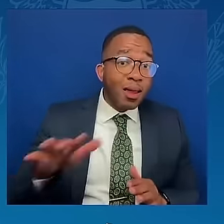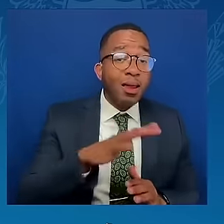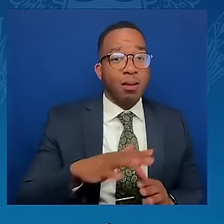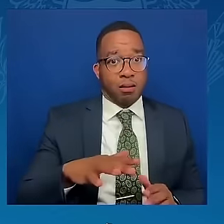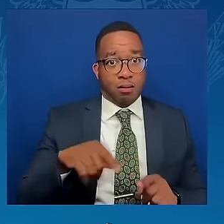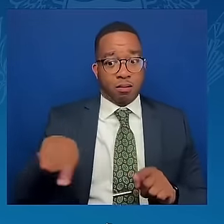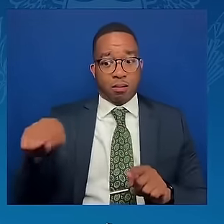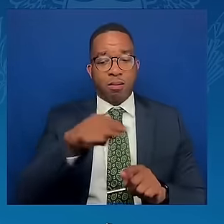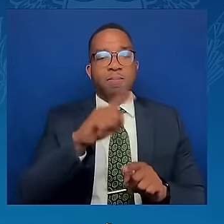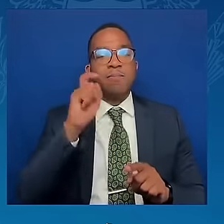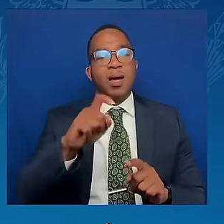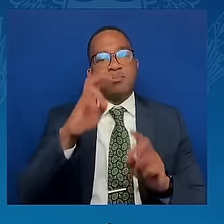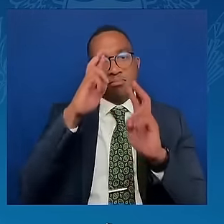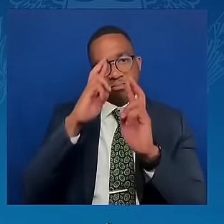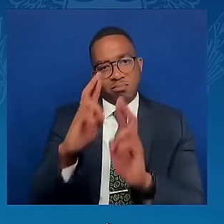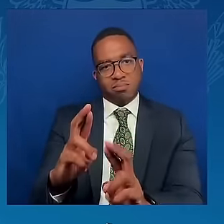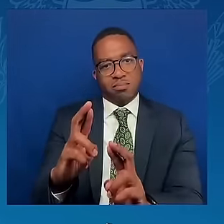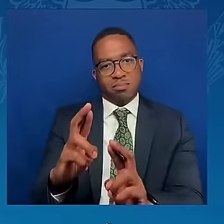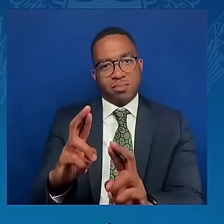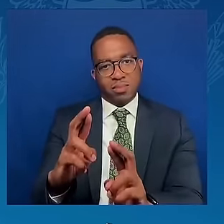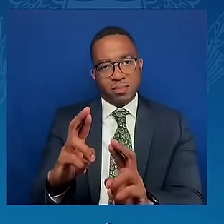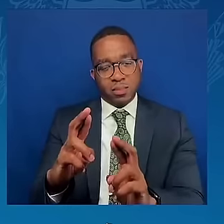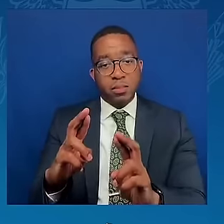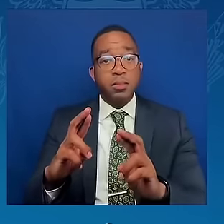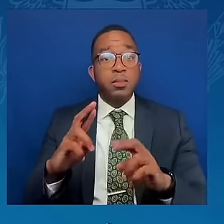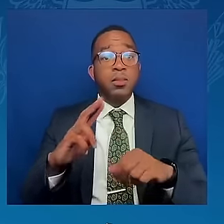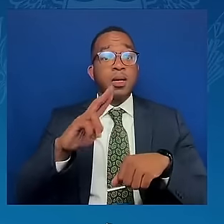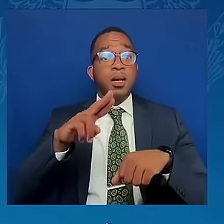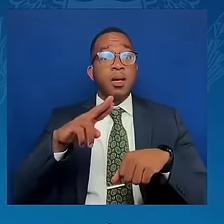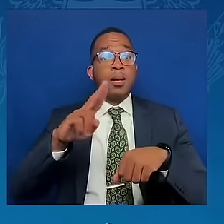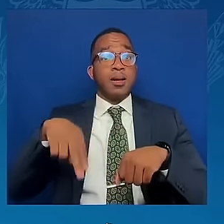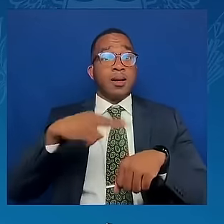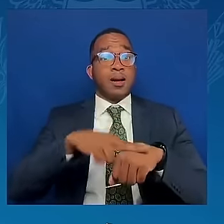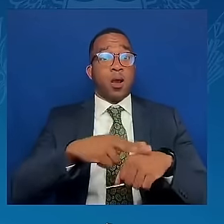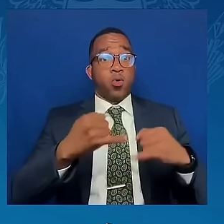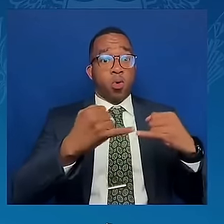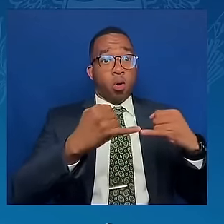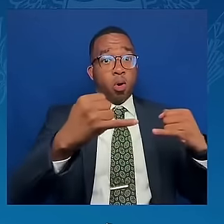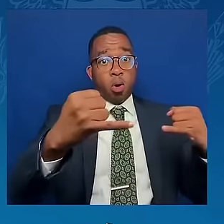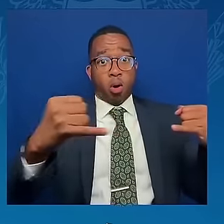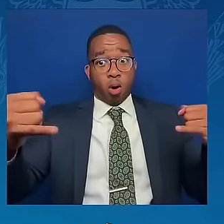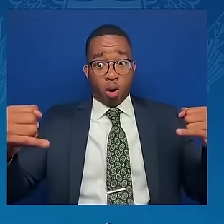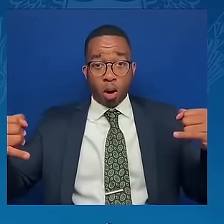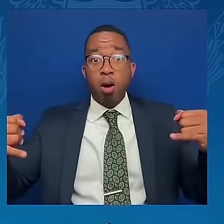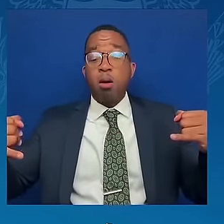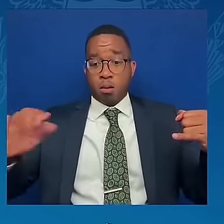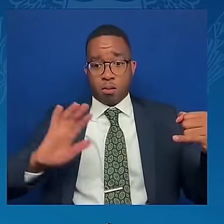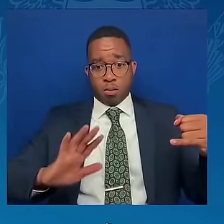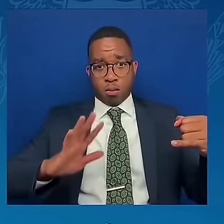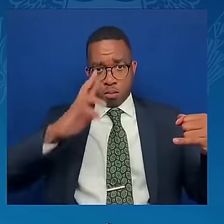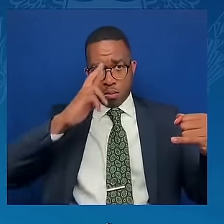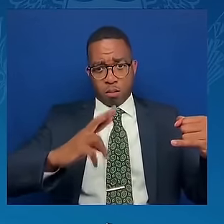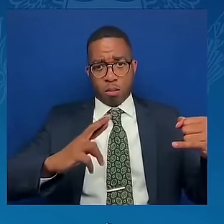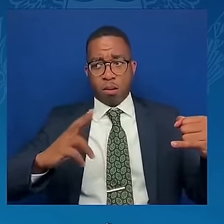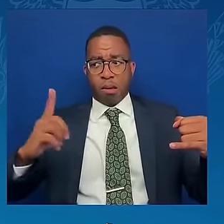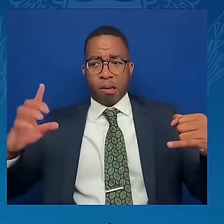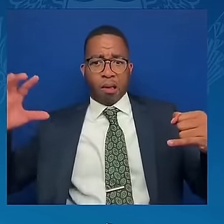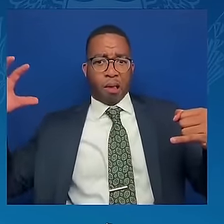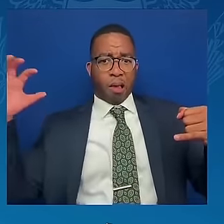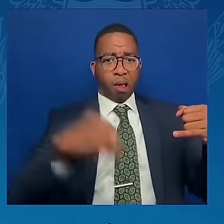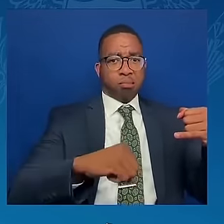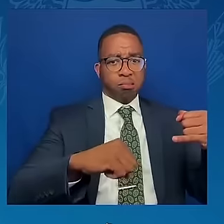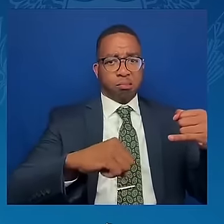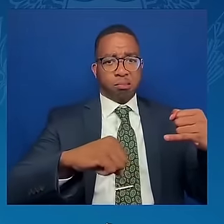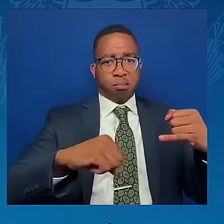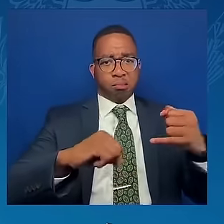national borders should not be changed by force. And nearly two and a half years later, I am here to reaffirm